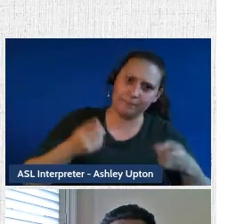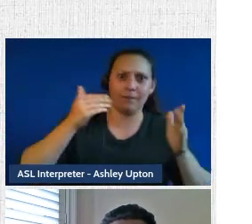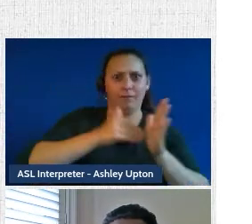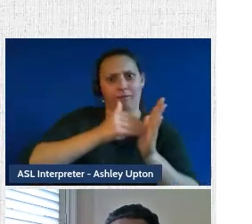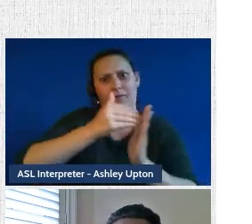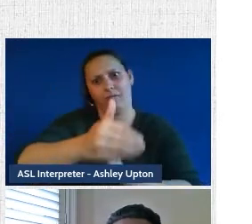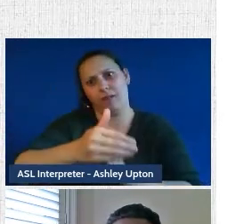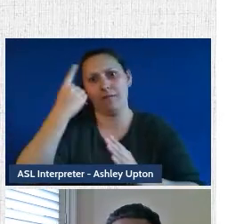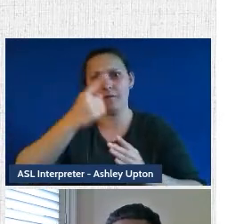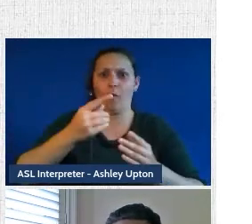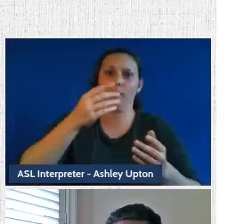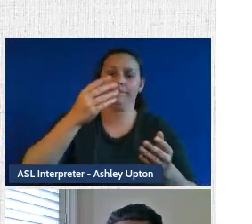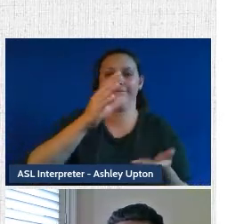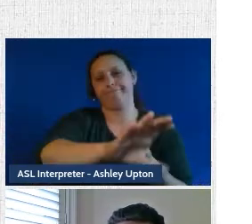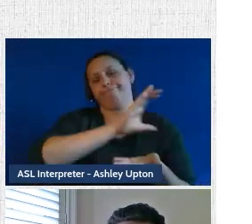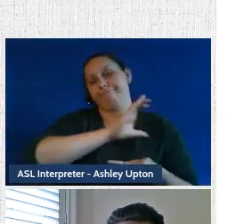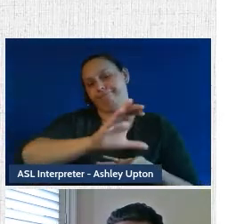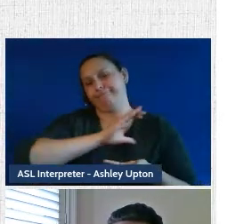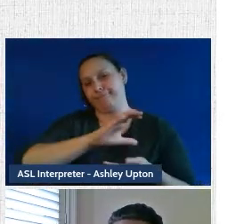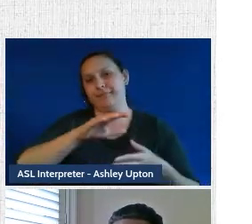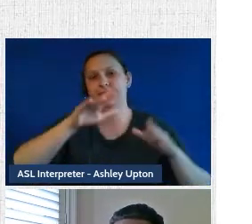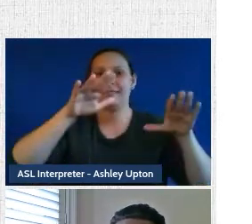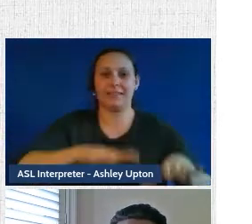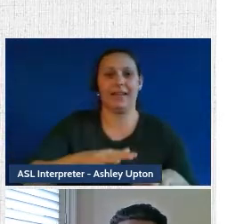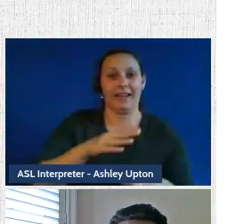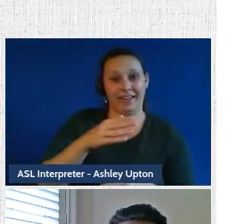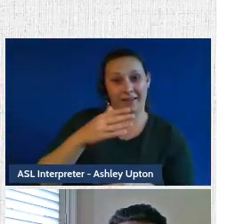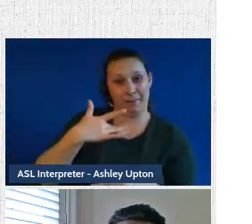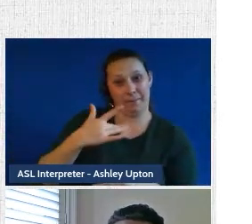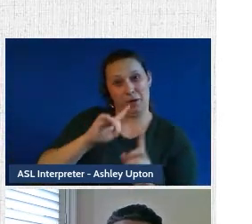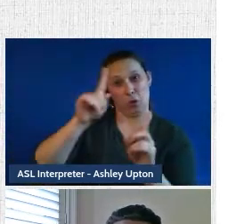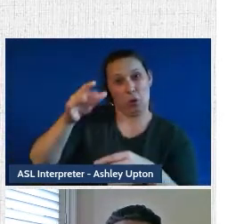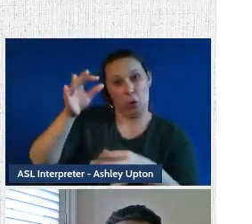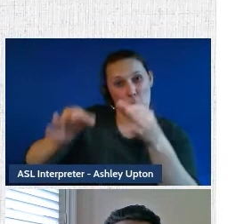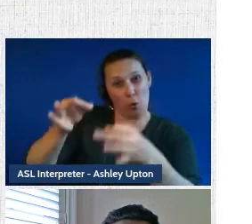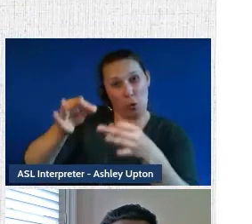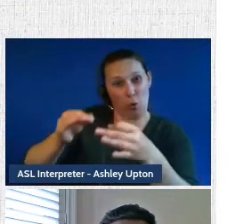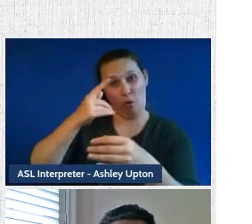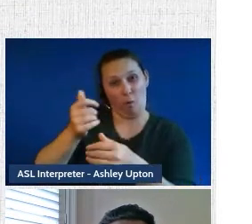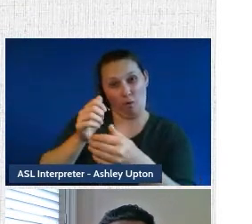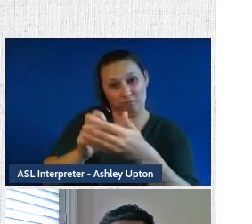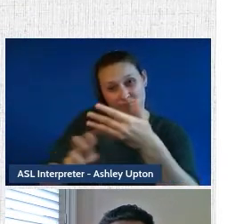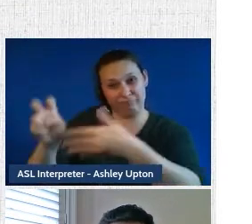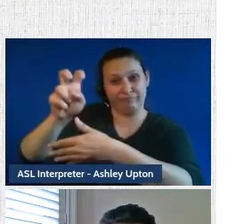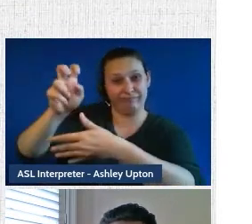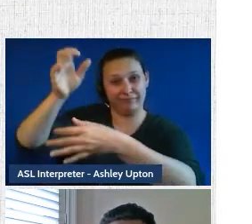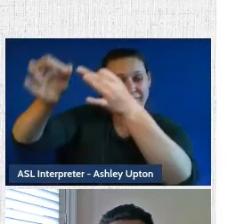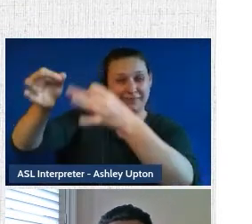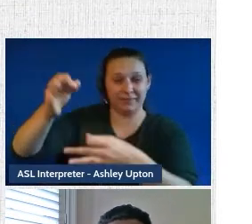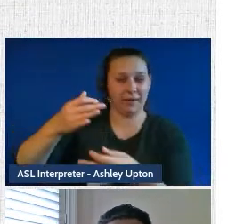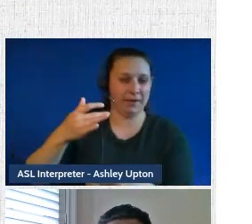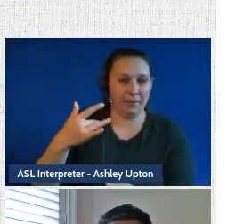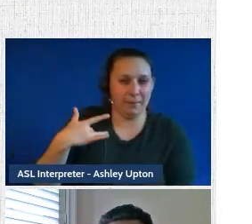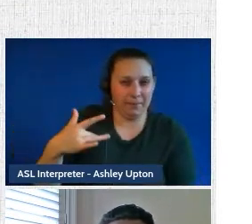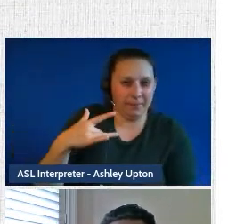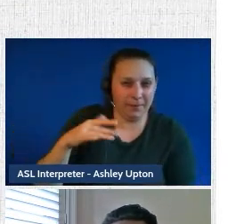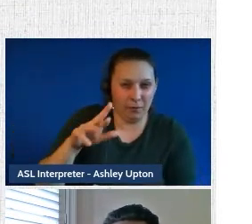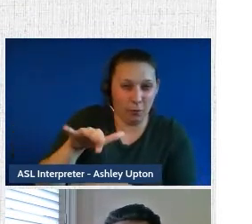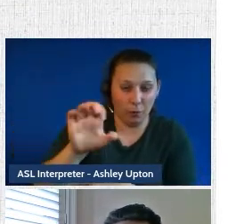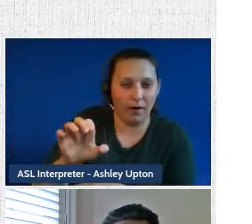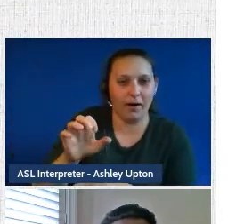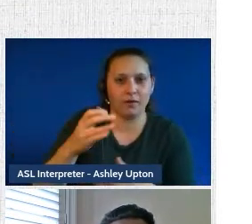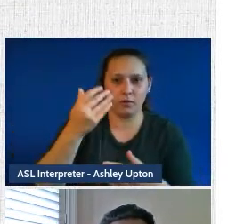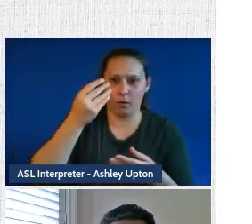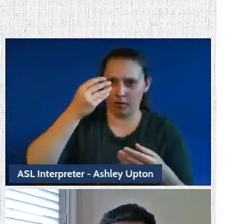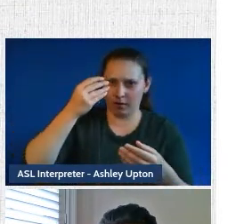in settlements, and very few of them reach court, let alone higher courts where precedents are set. And so, you know, finding the data points needed to